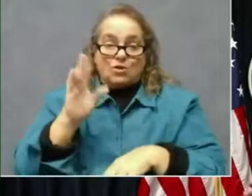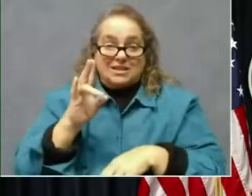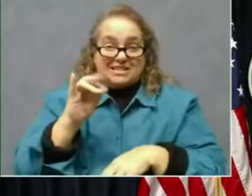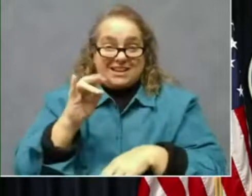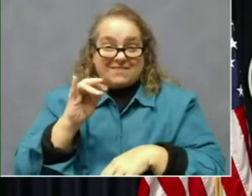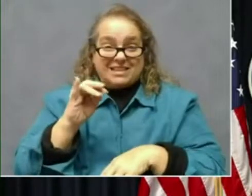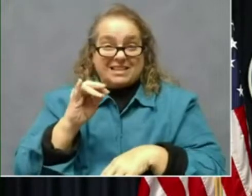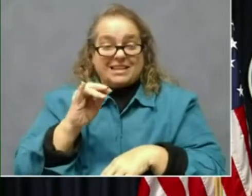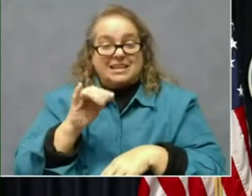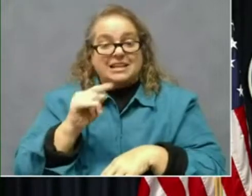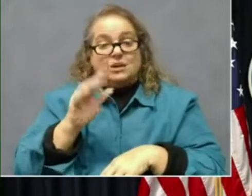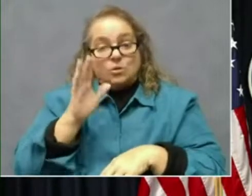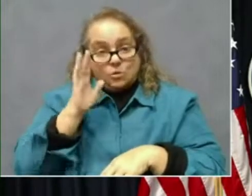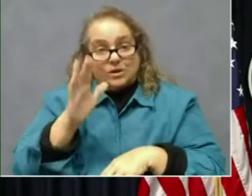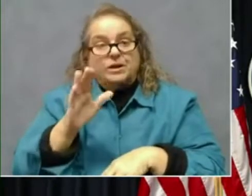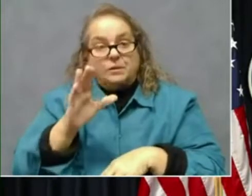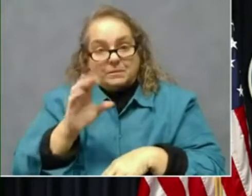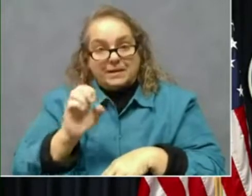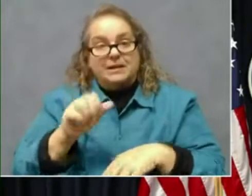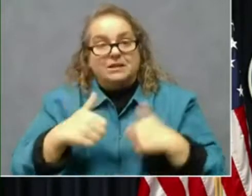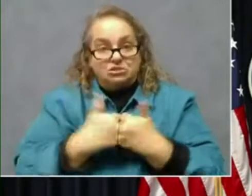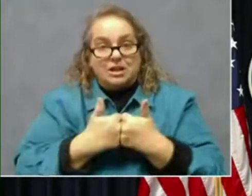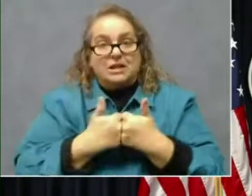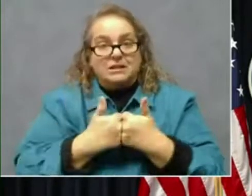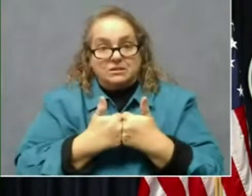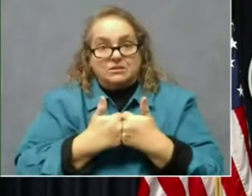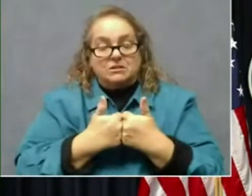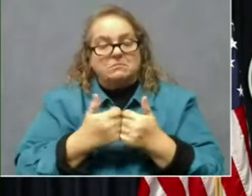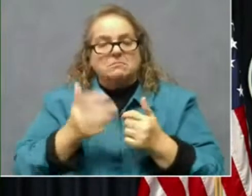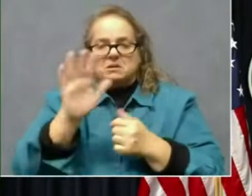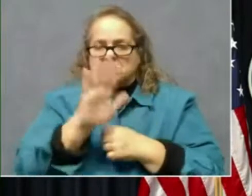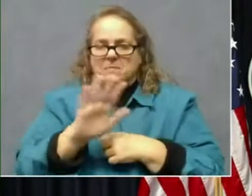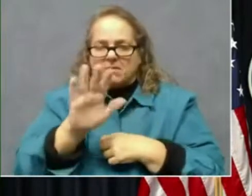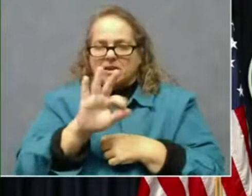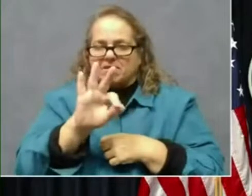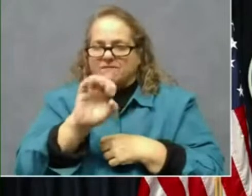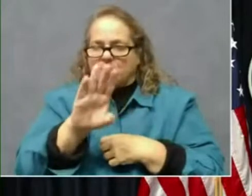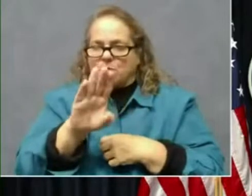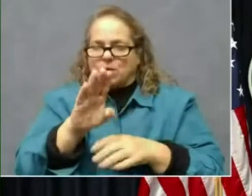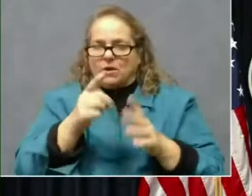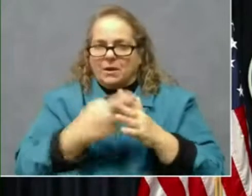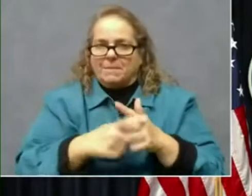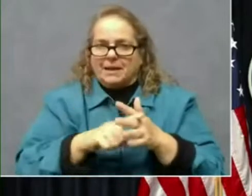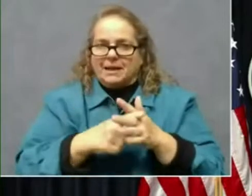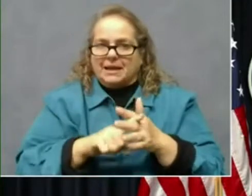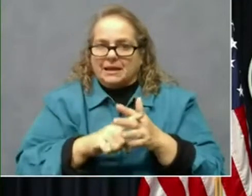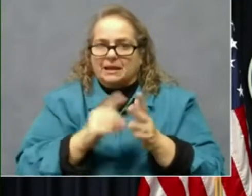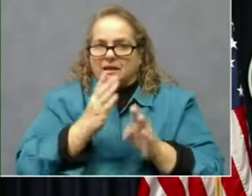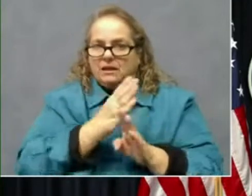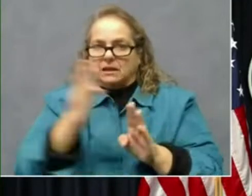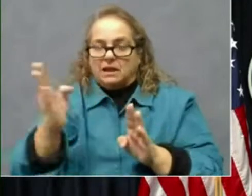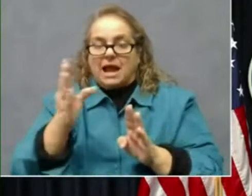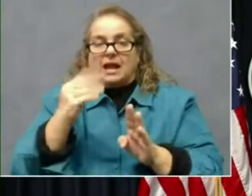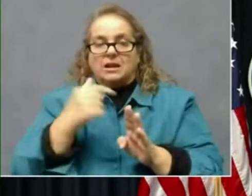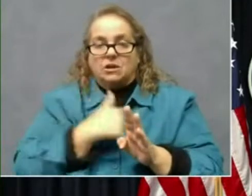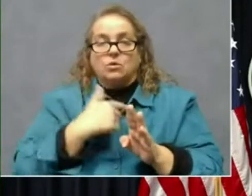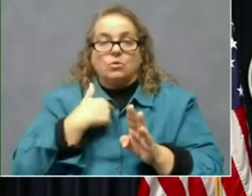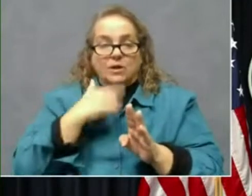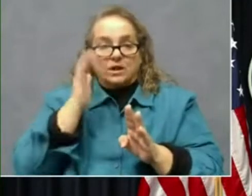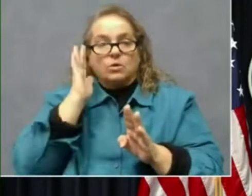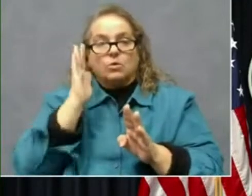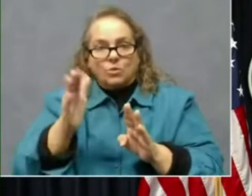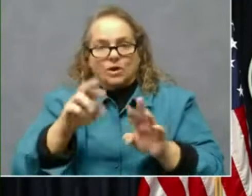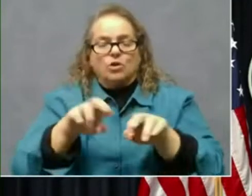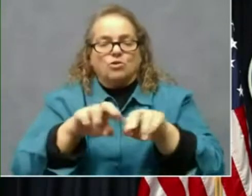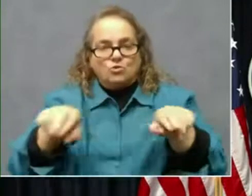right around the beginning of February. And we certainly are going to regionally, by